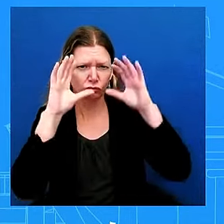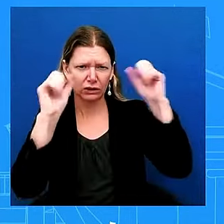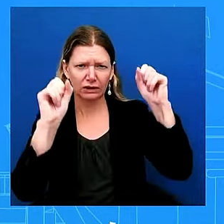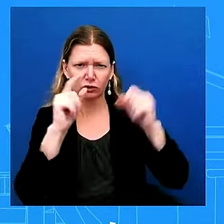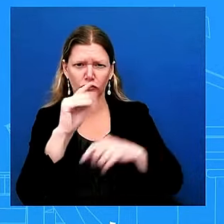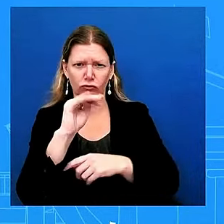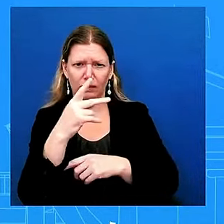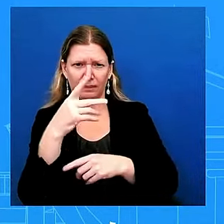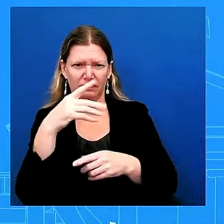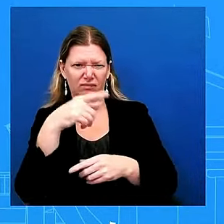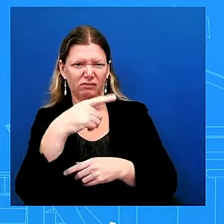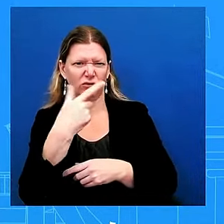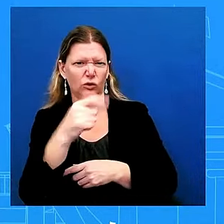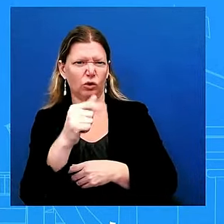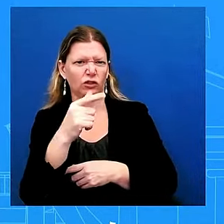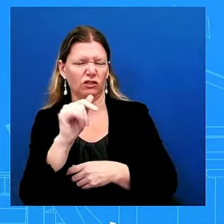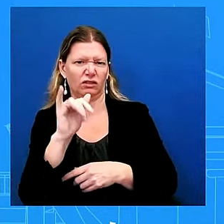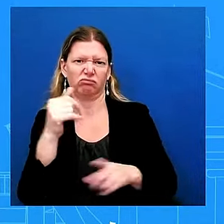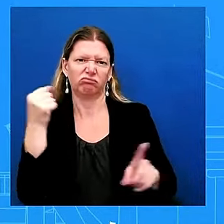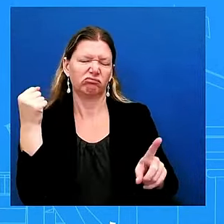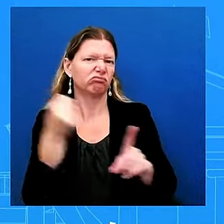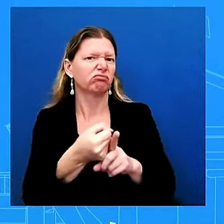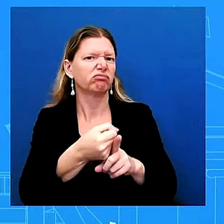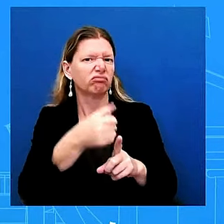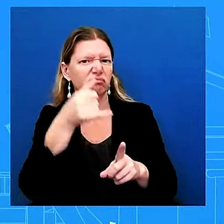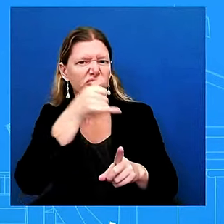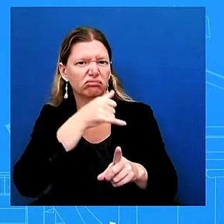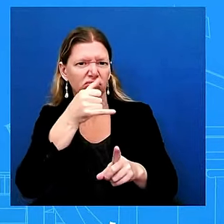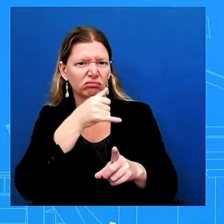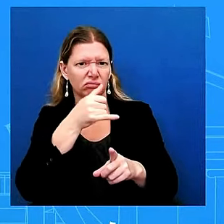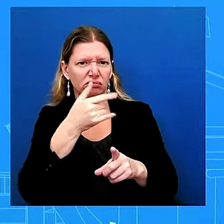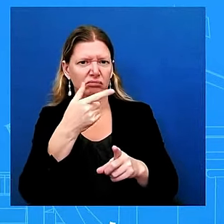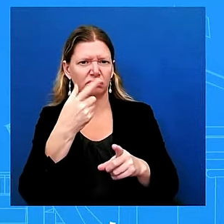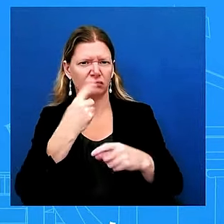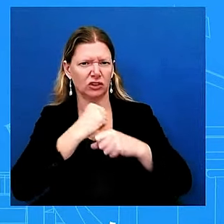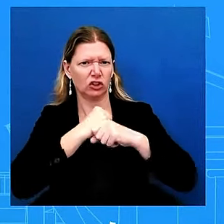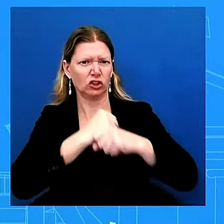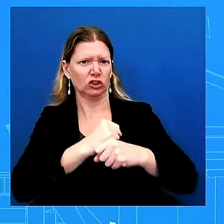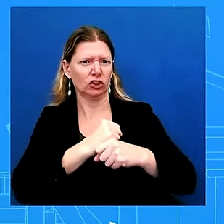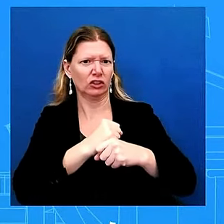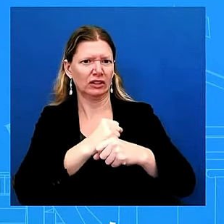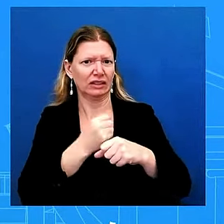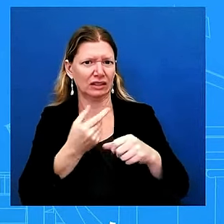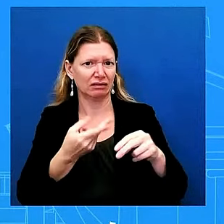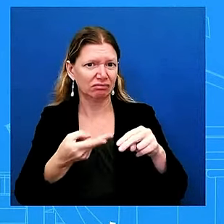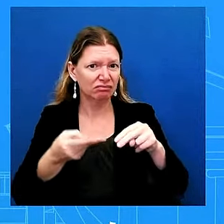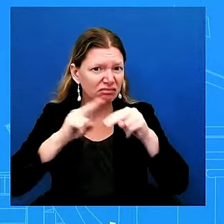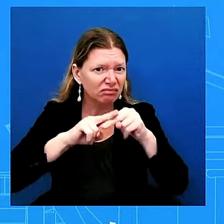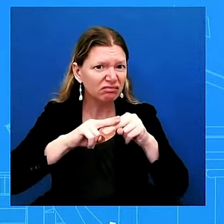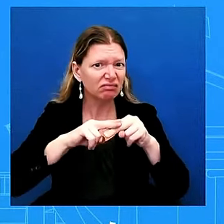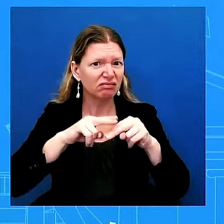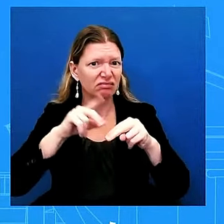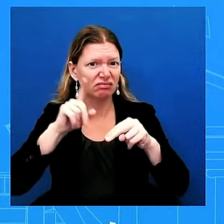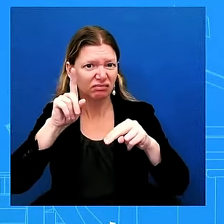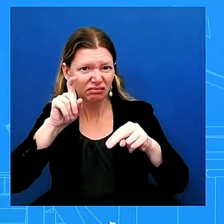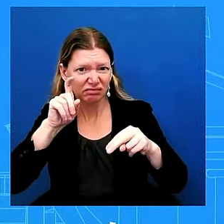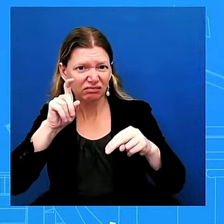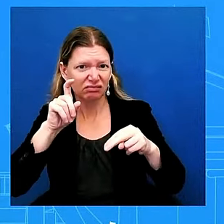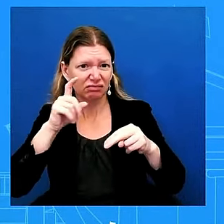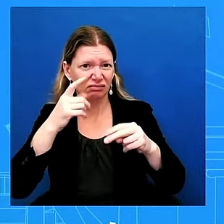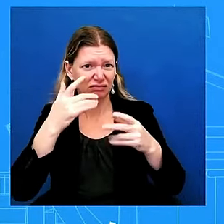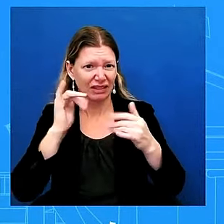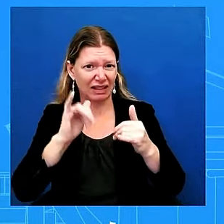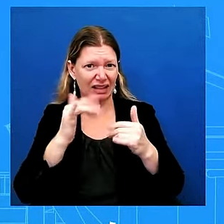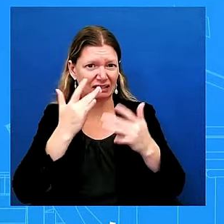is his visit putting a strain on resources there or impacting relief efforts here's what i can say and you heard this from this president uh earlier today